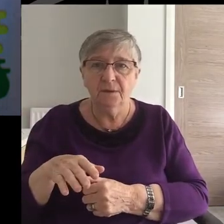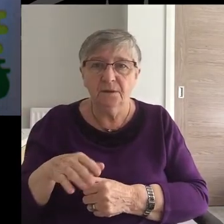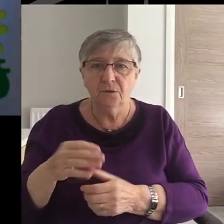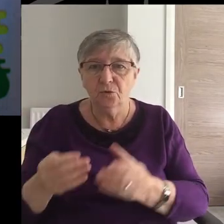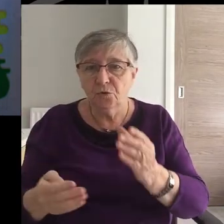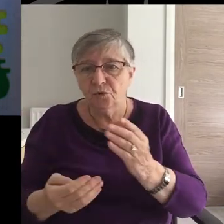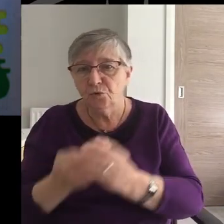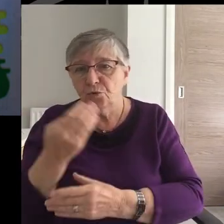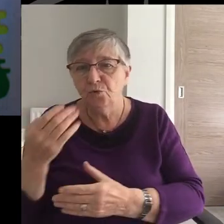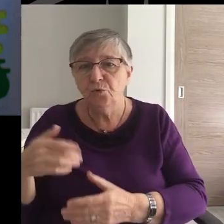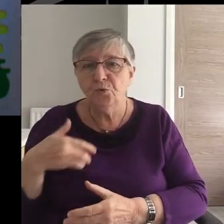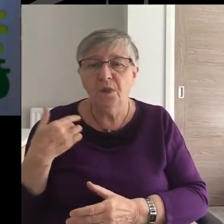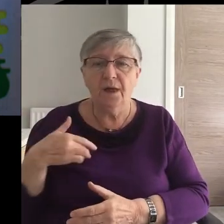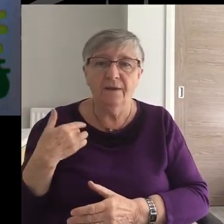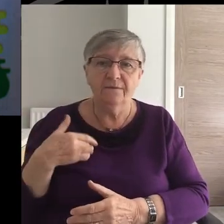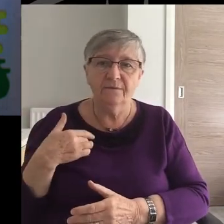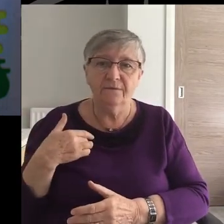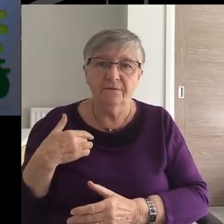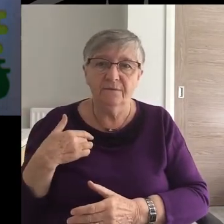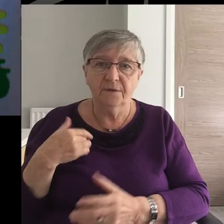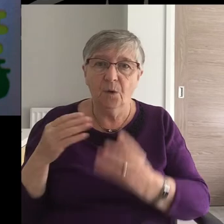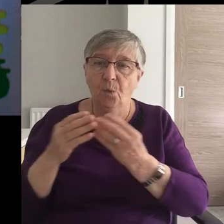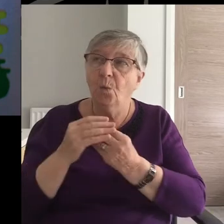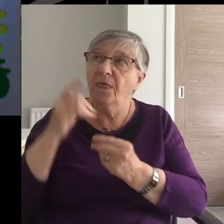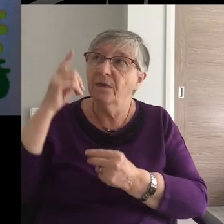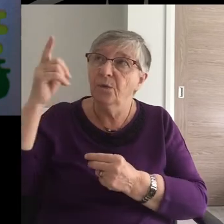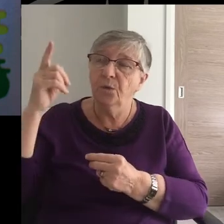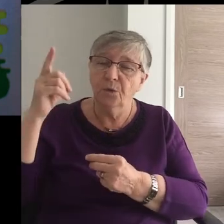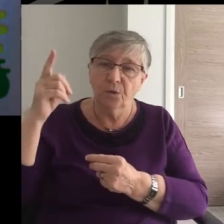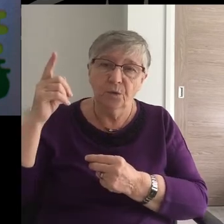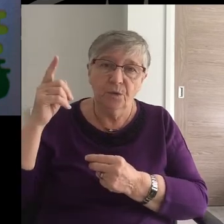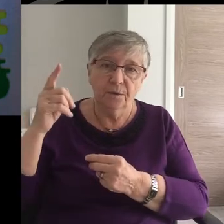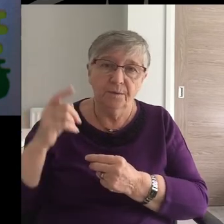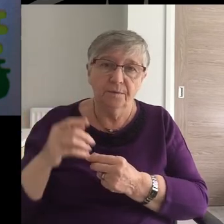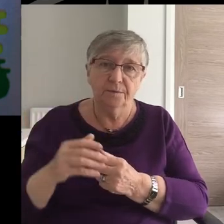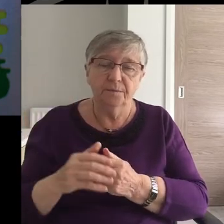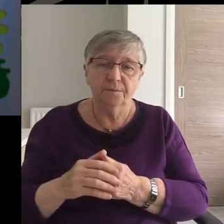to new life with you.